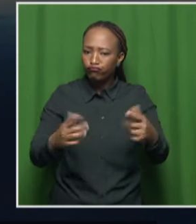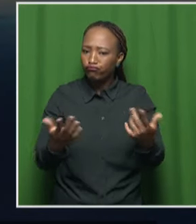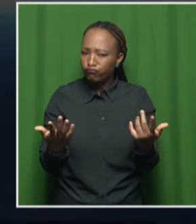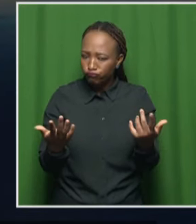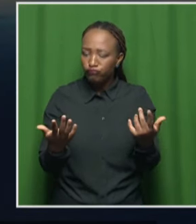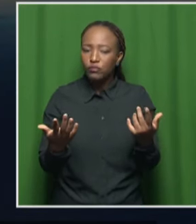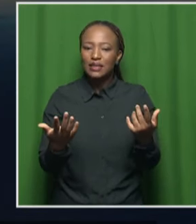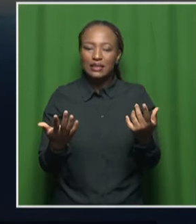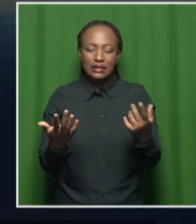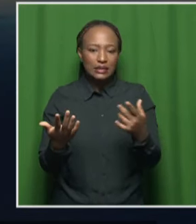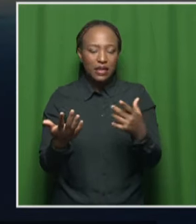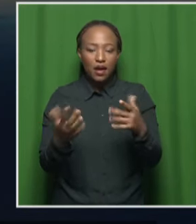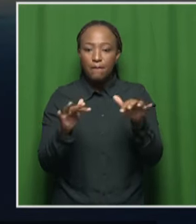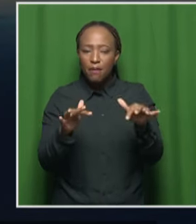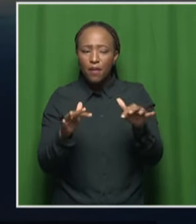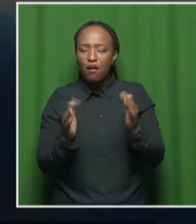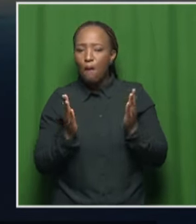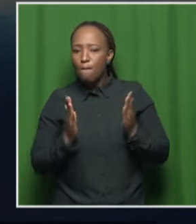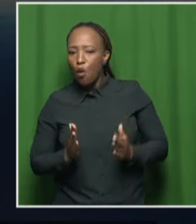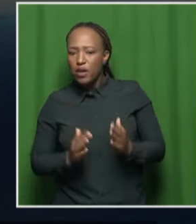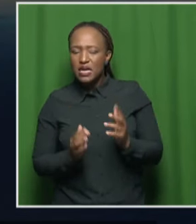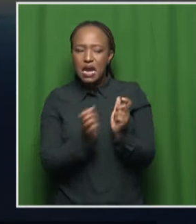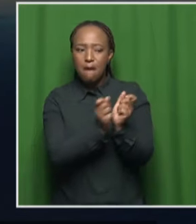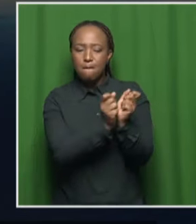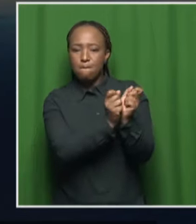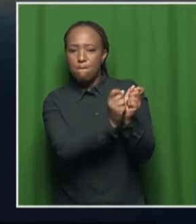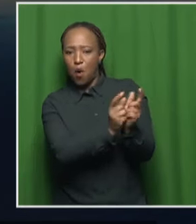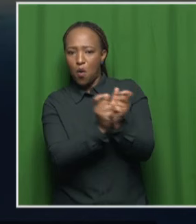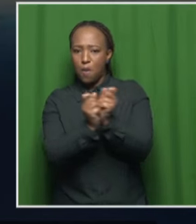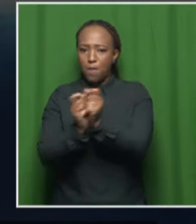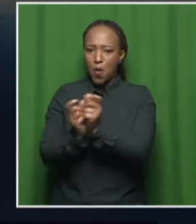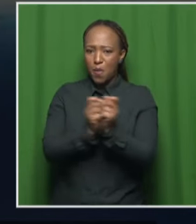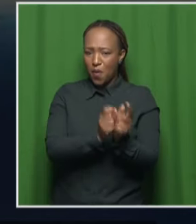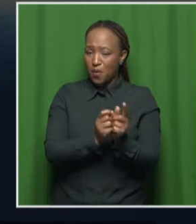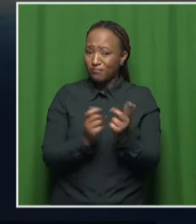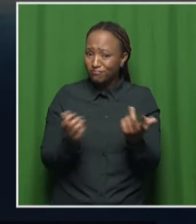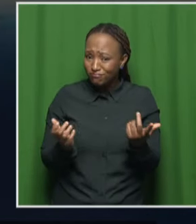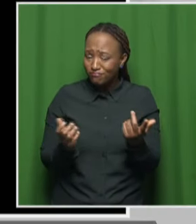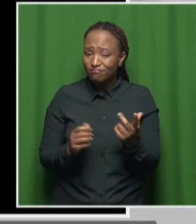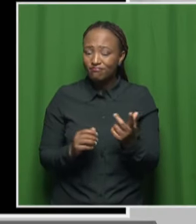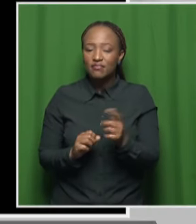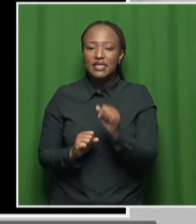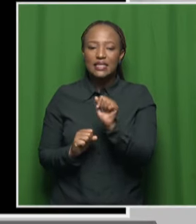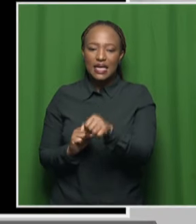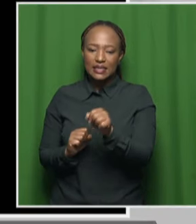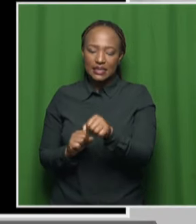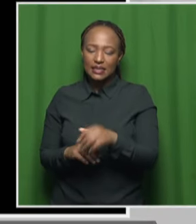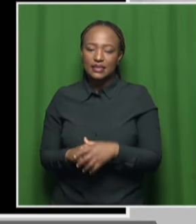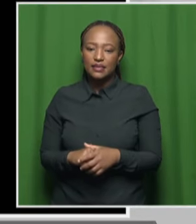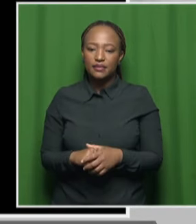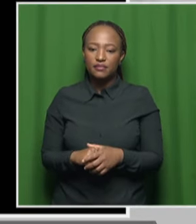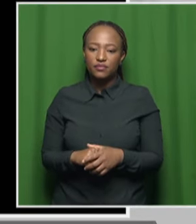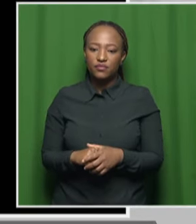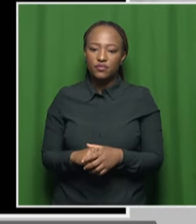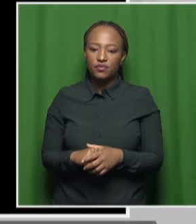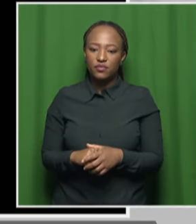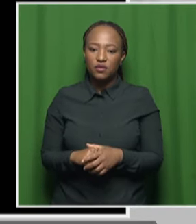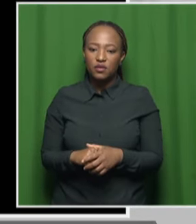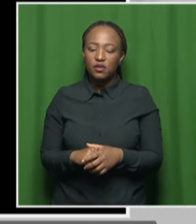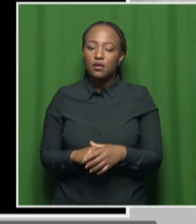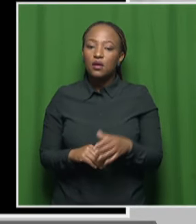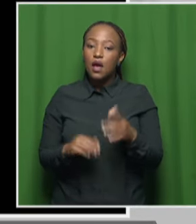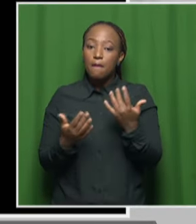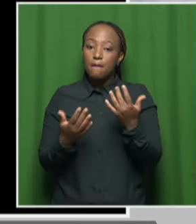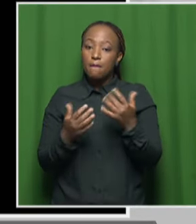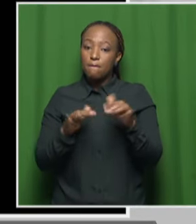the injuries that have been sustained by those who are on the scene? Yes, all the occupants on the light motor